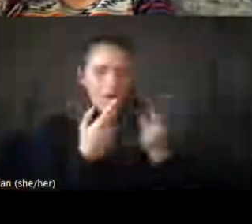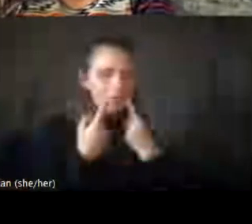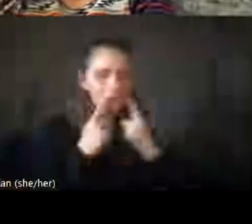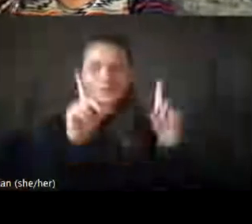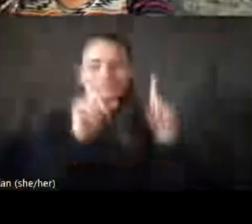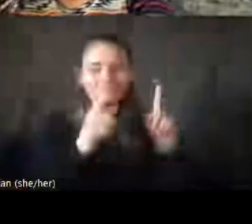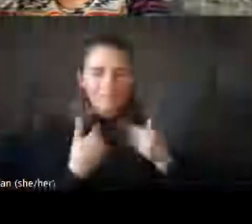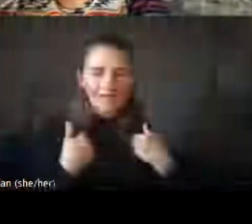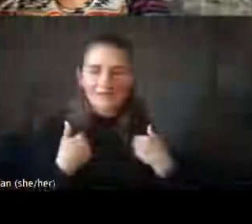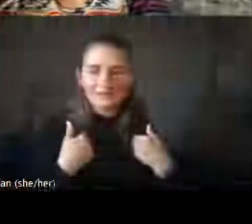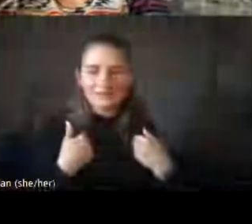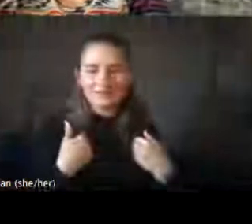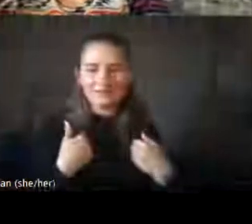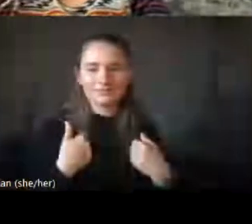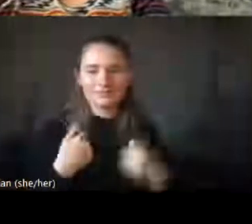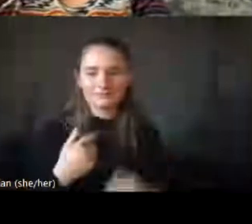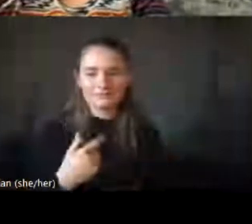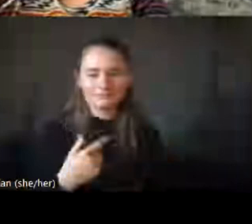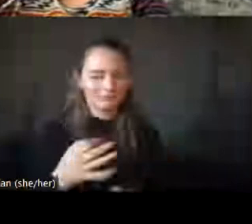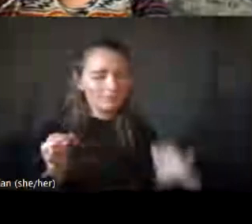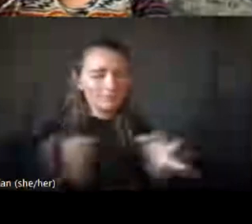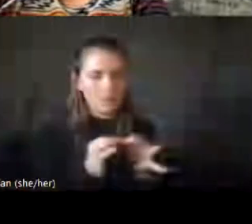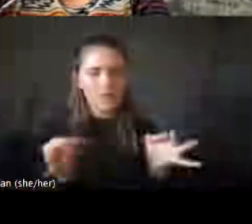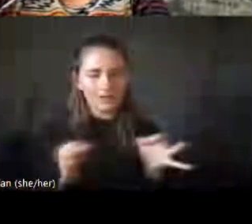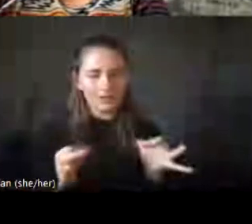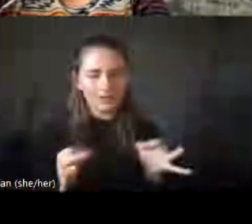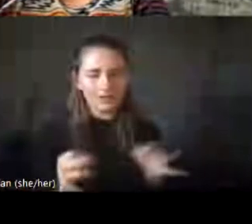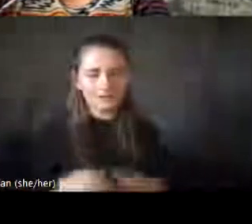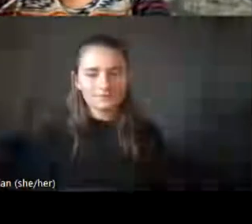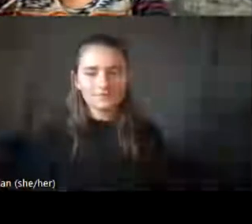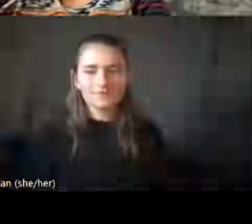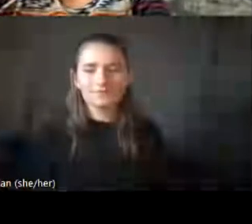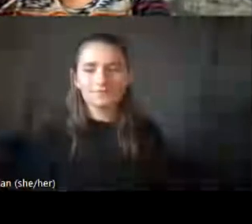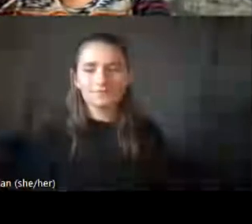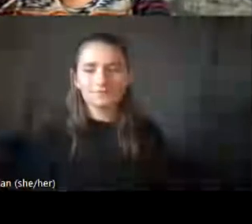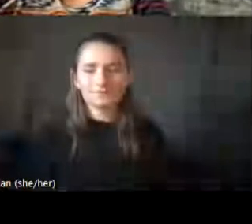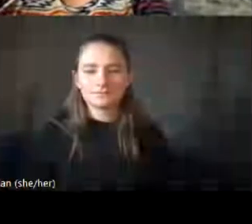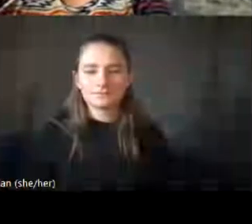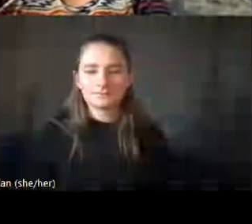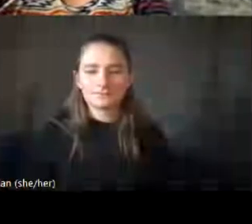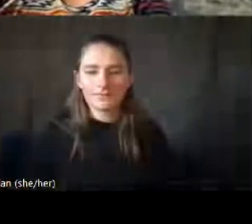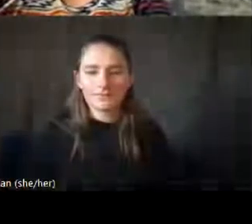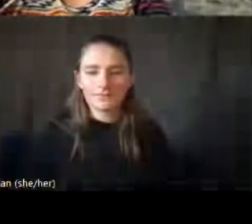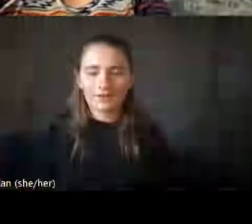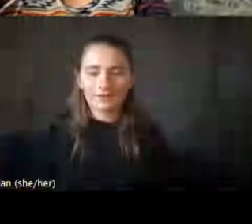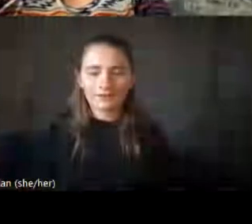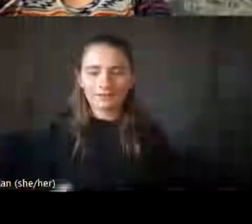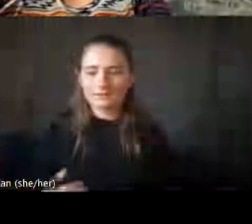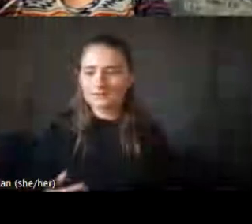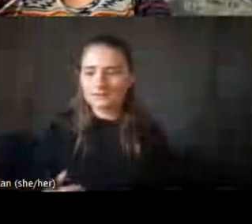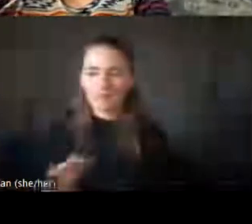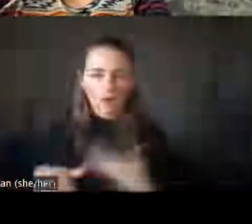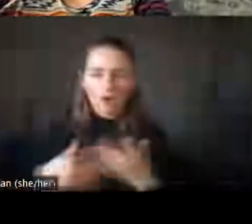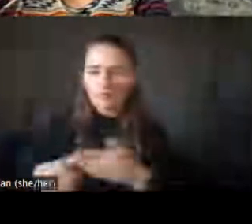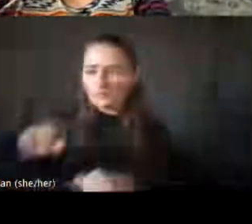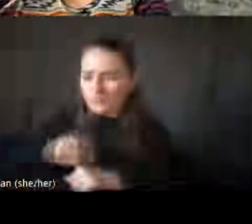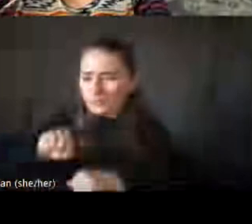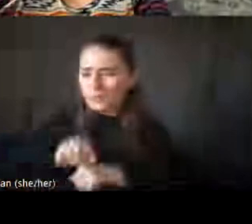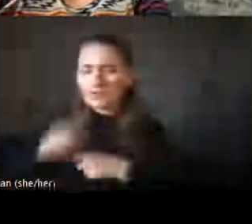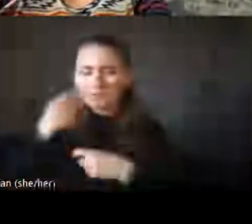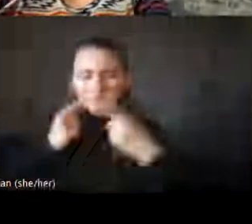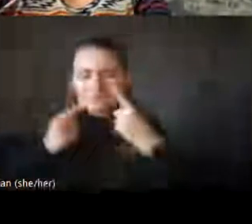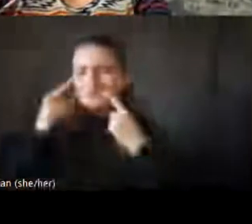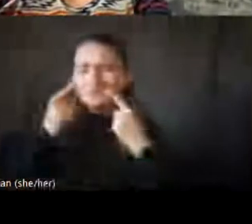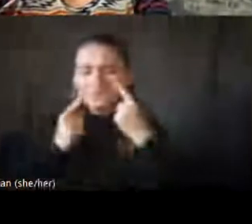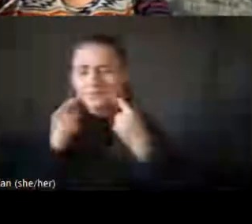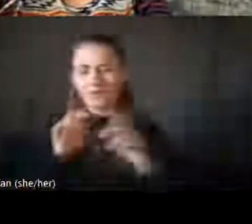have, you know, makes it worth it. You know, the tears that we share shed and, you know, like it all is worth it